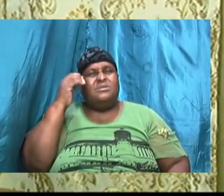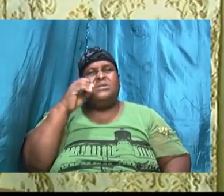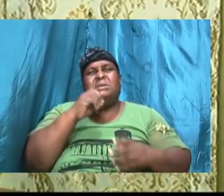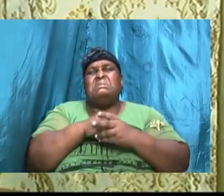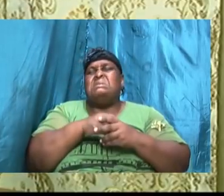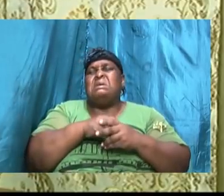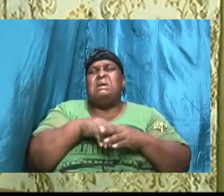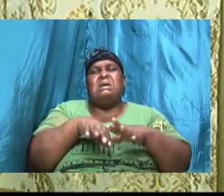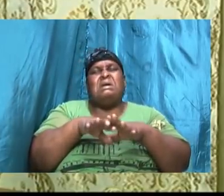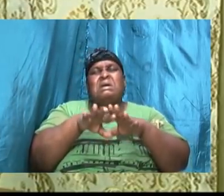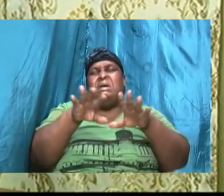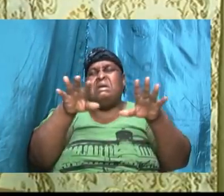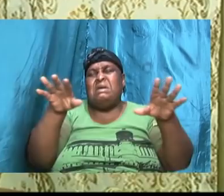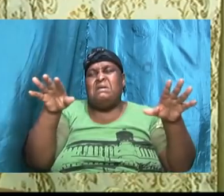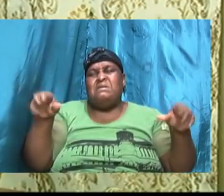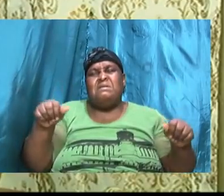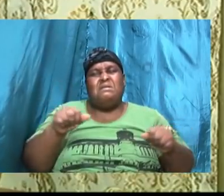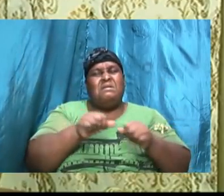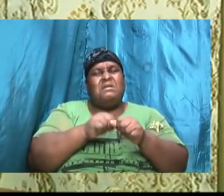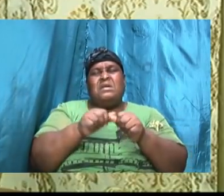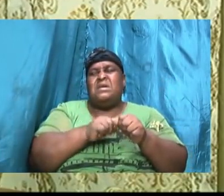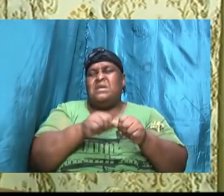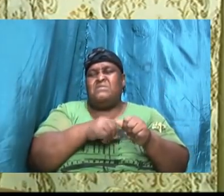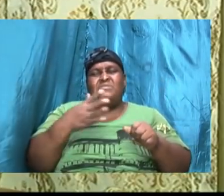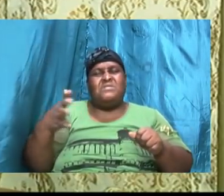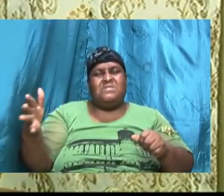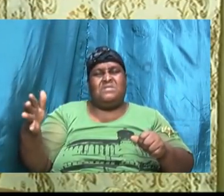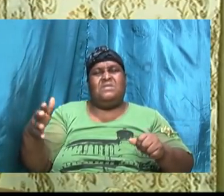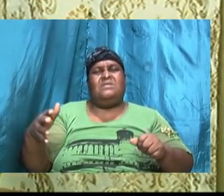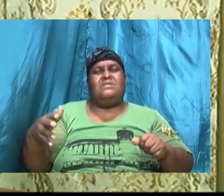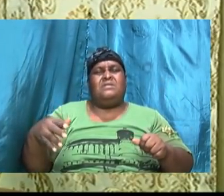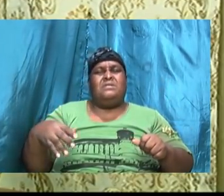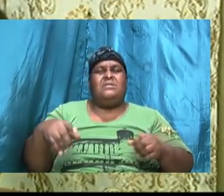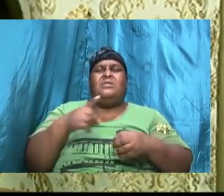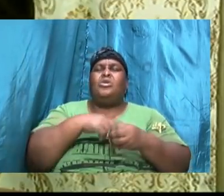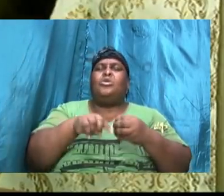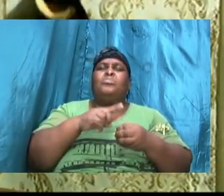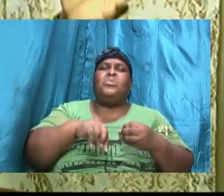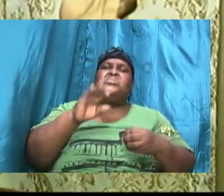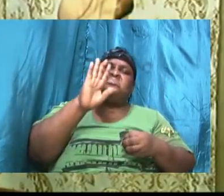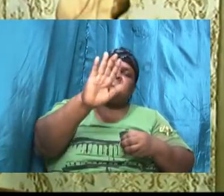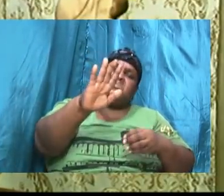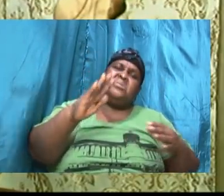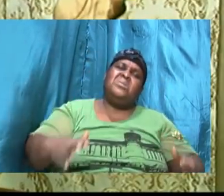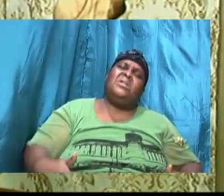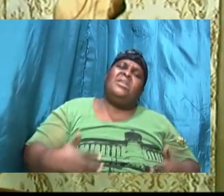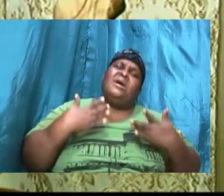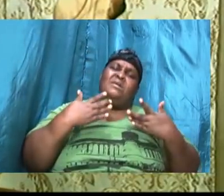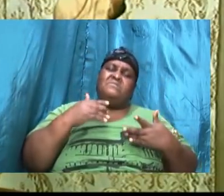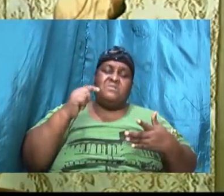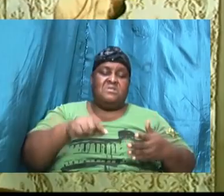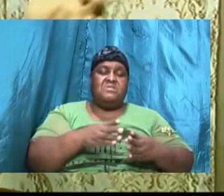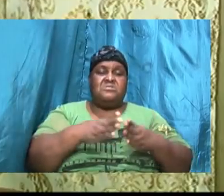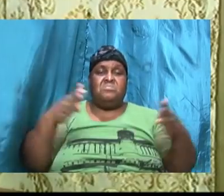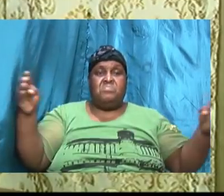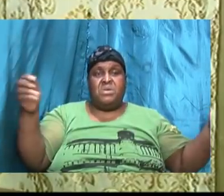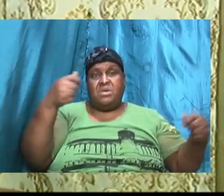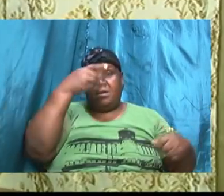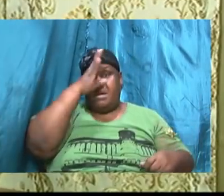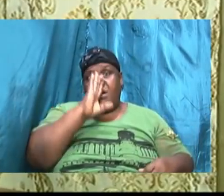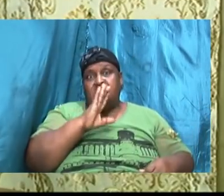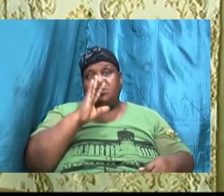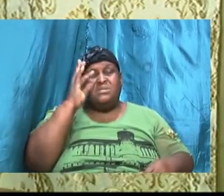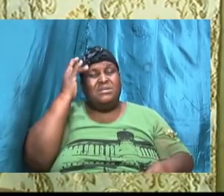everything that it pertains to your life this big God is